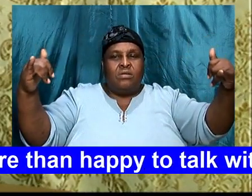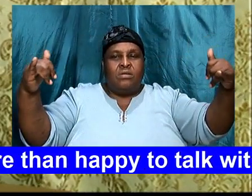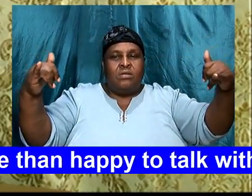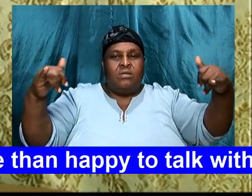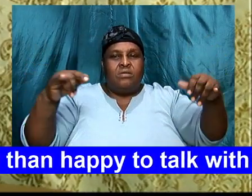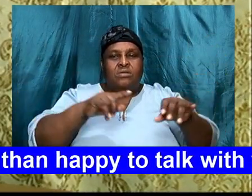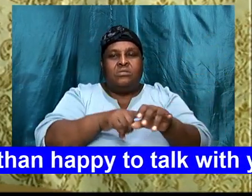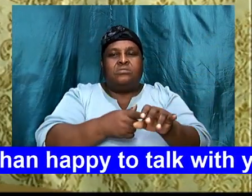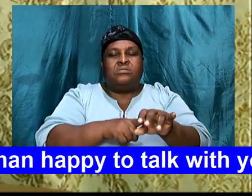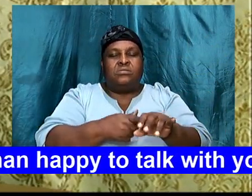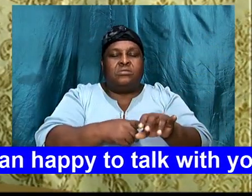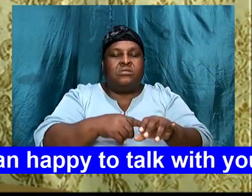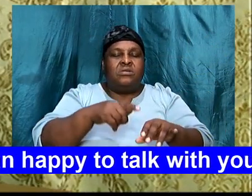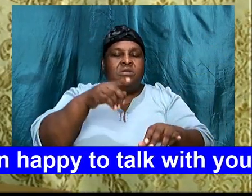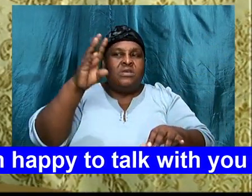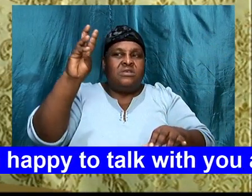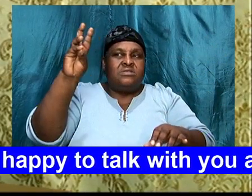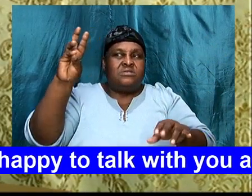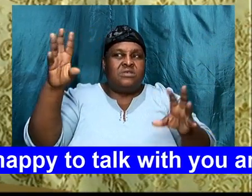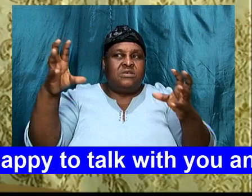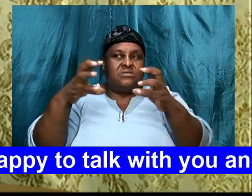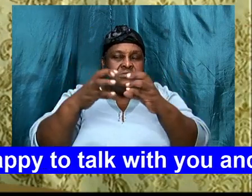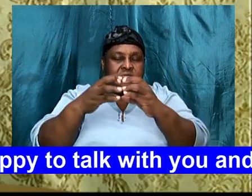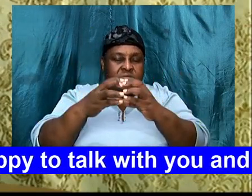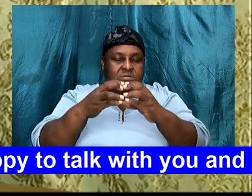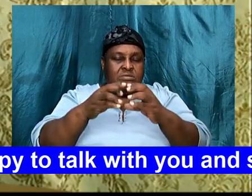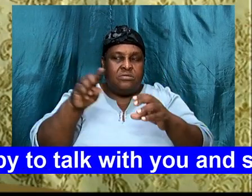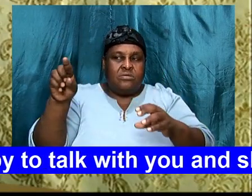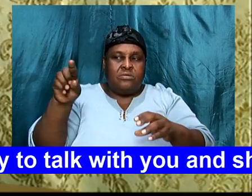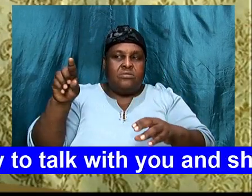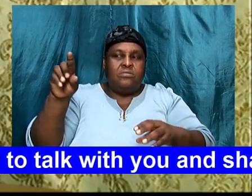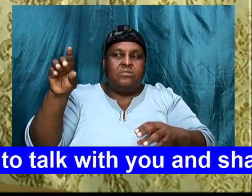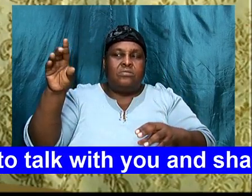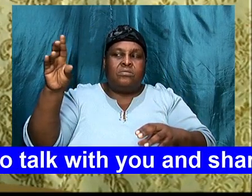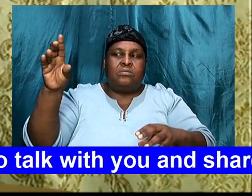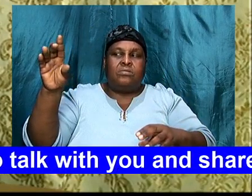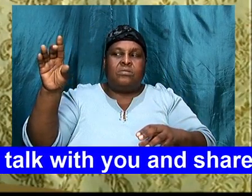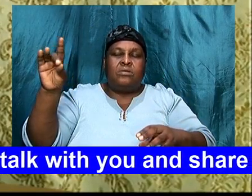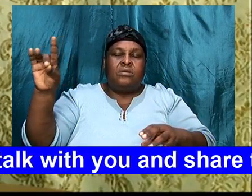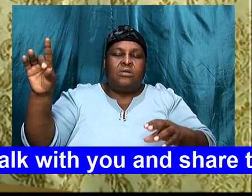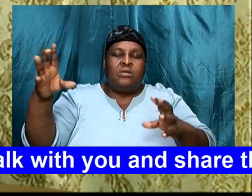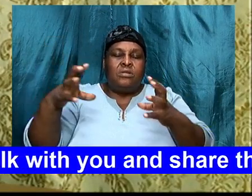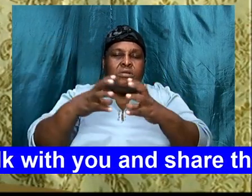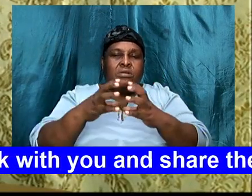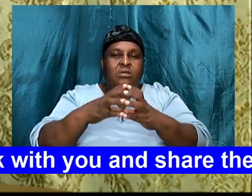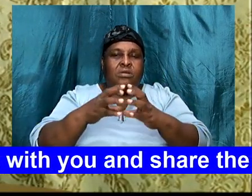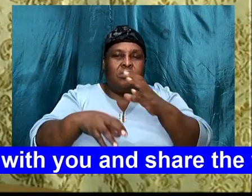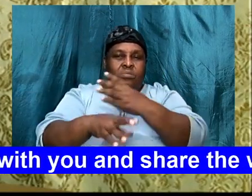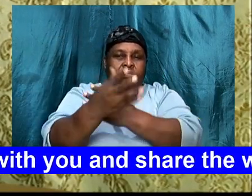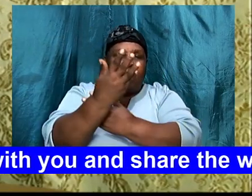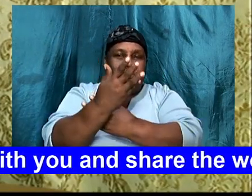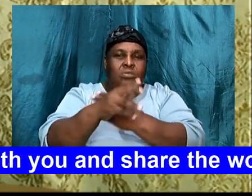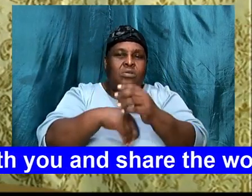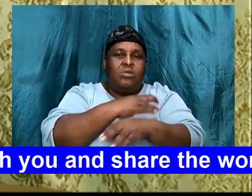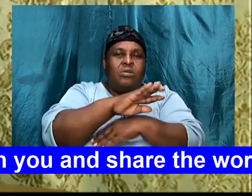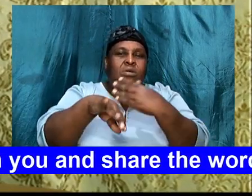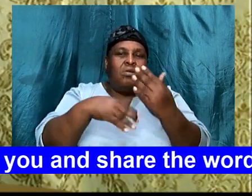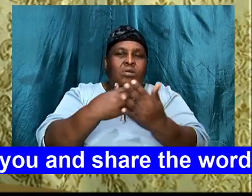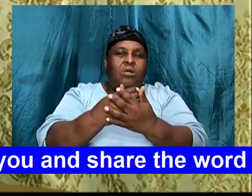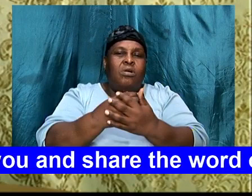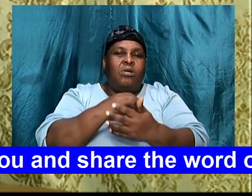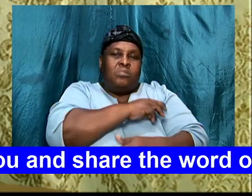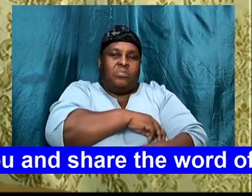starting at, 6 a.m. to 8 a.m., I'm, gonna ask that, all missions, worker,